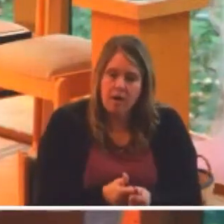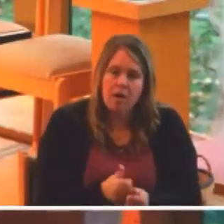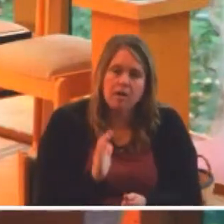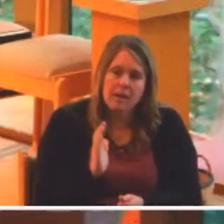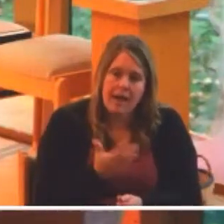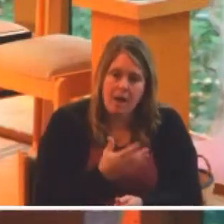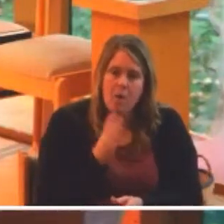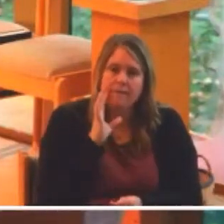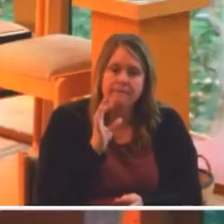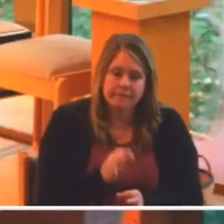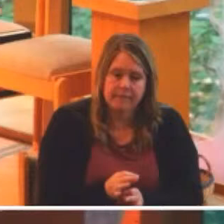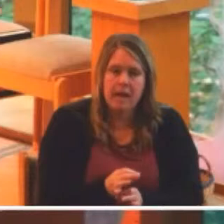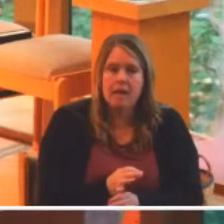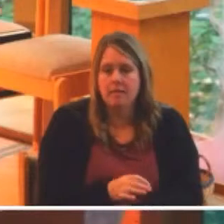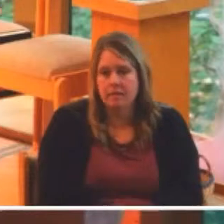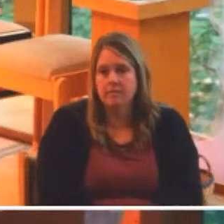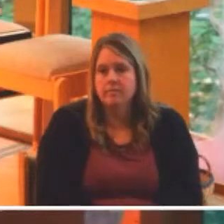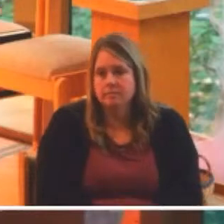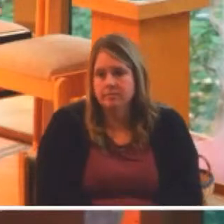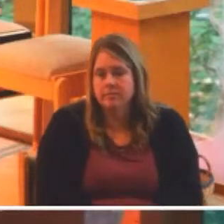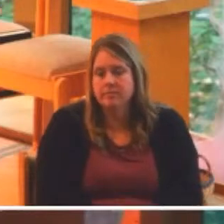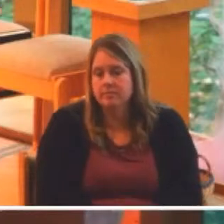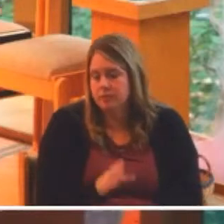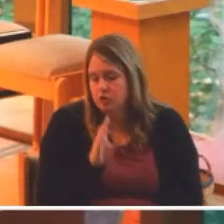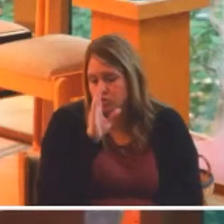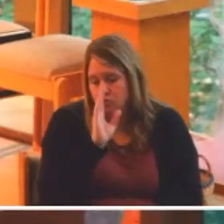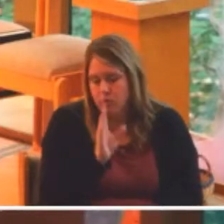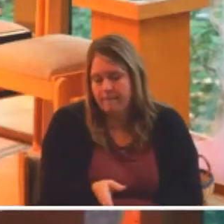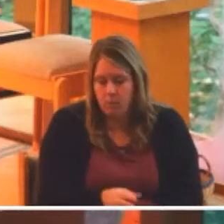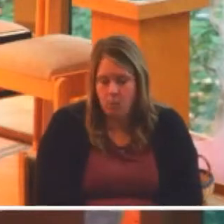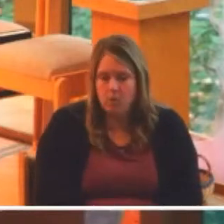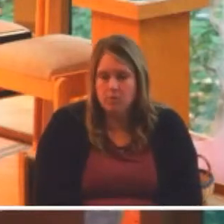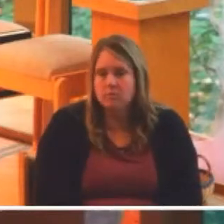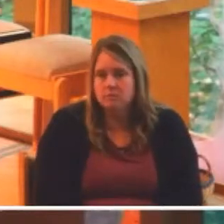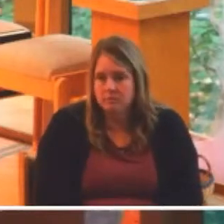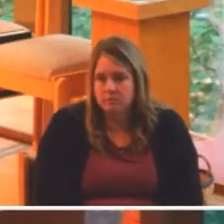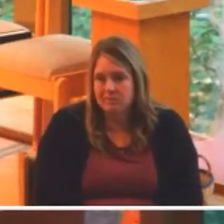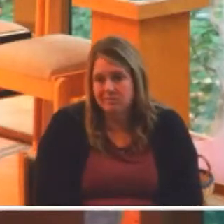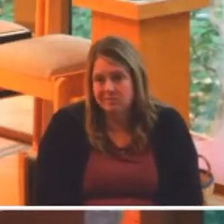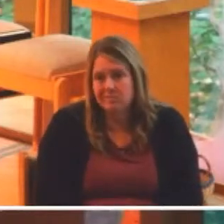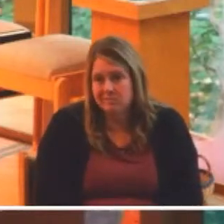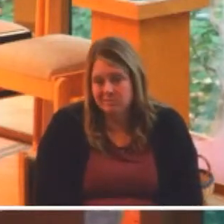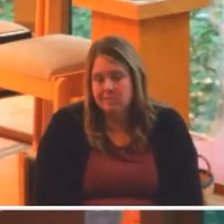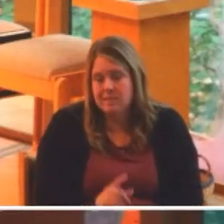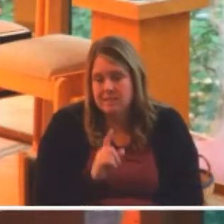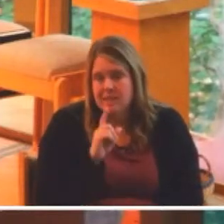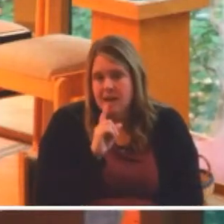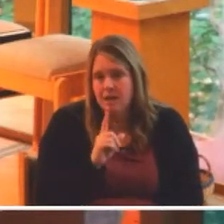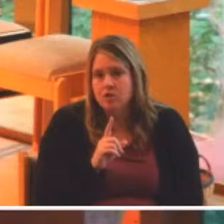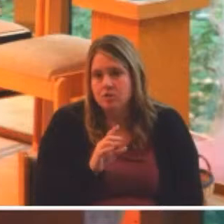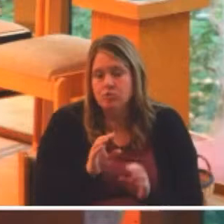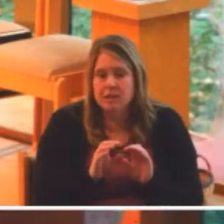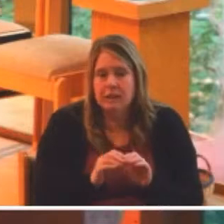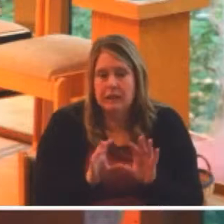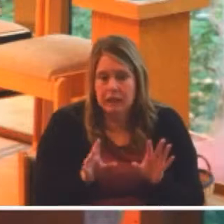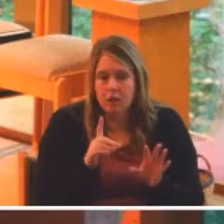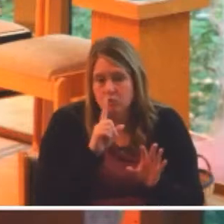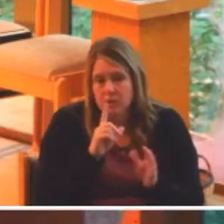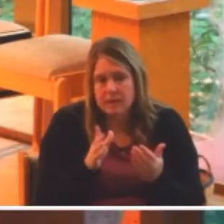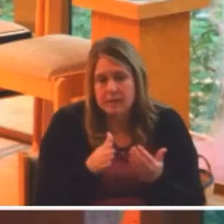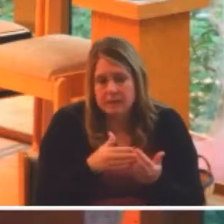faith. It's straightforward. It's actually pretty clear. It's actually pretty easy.